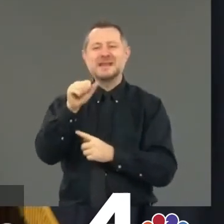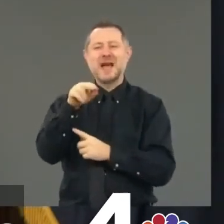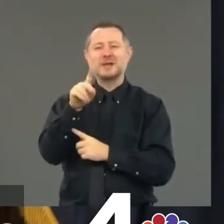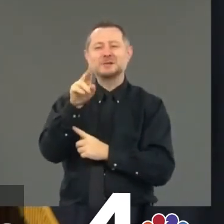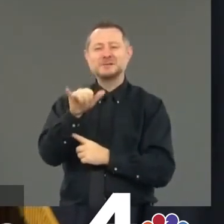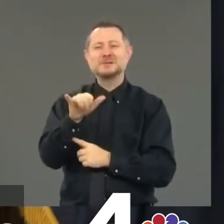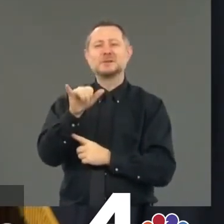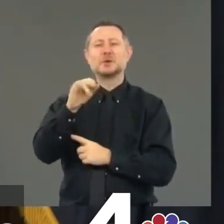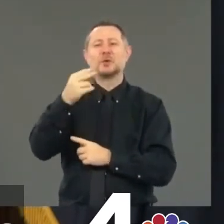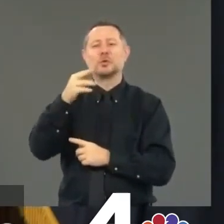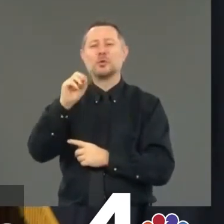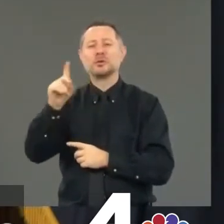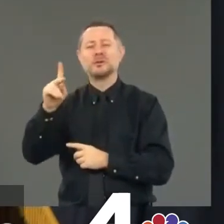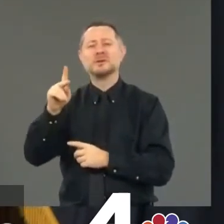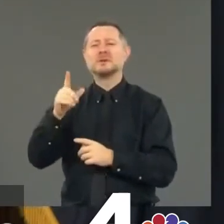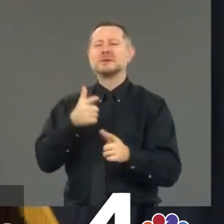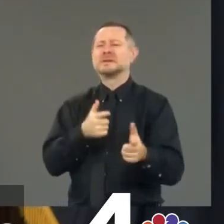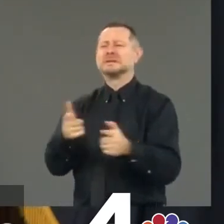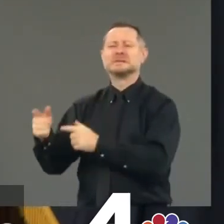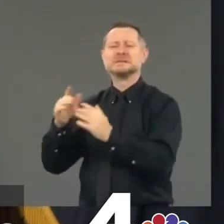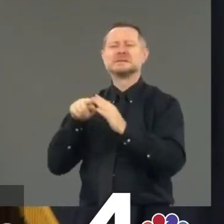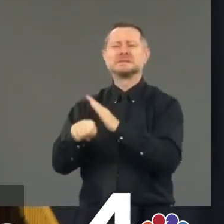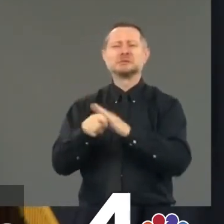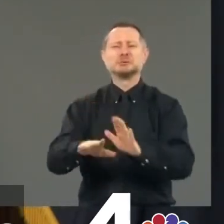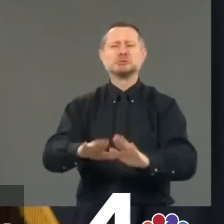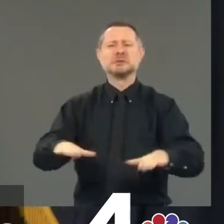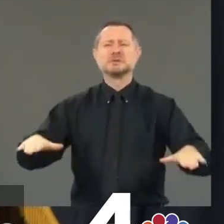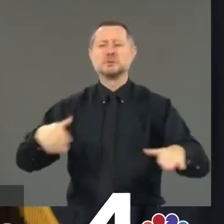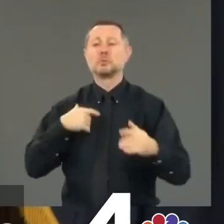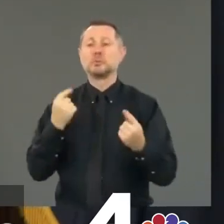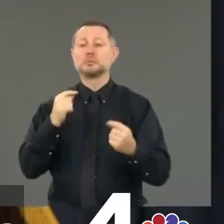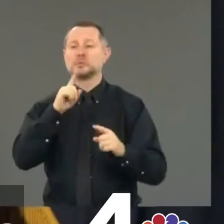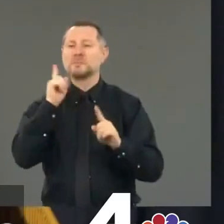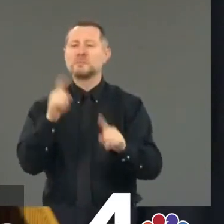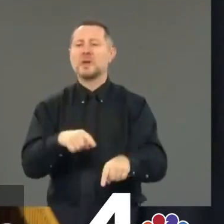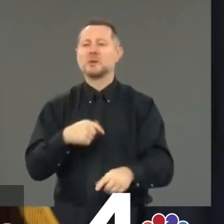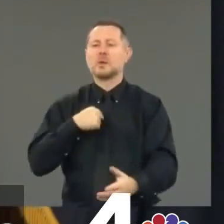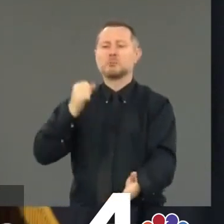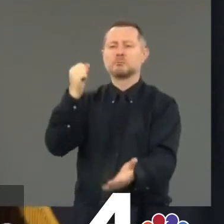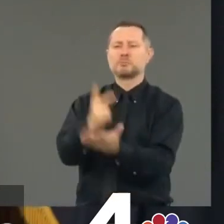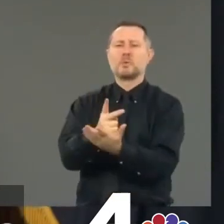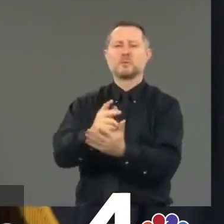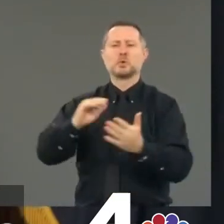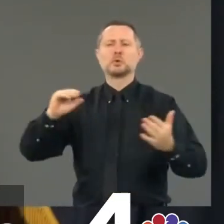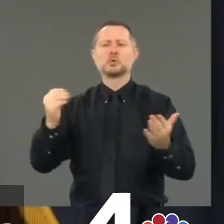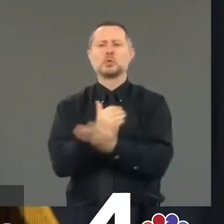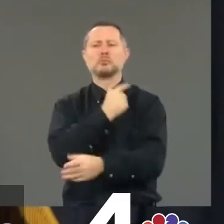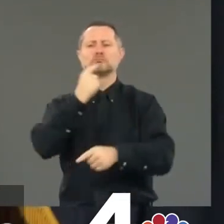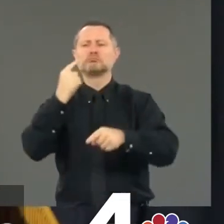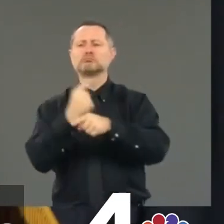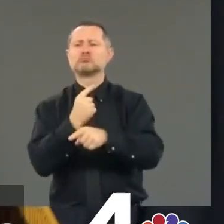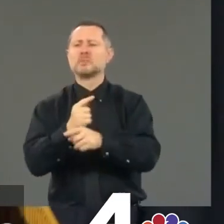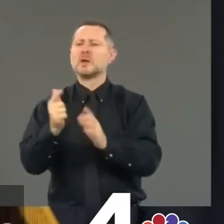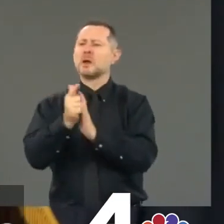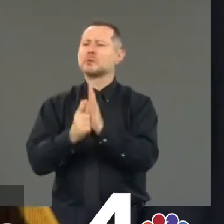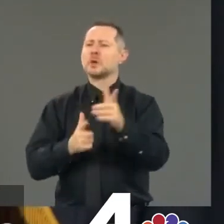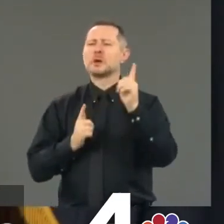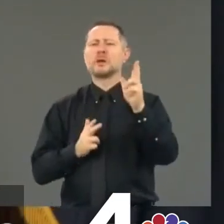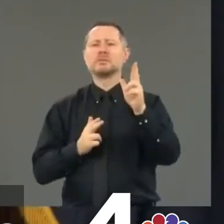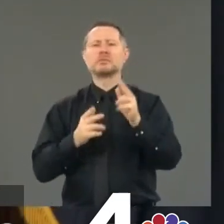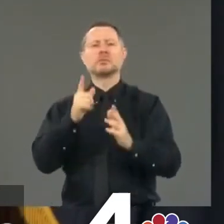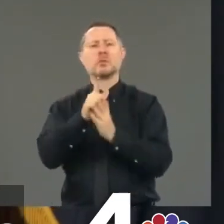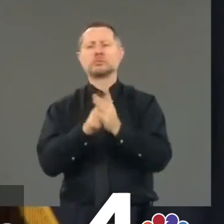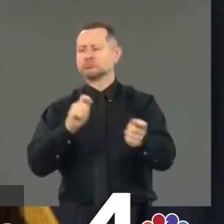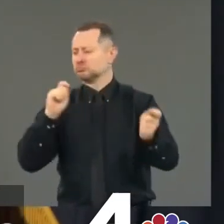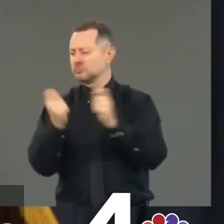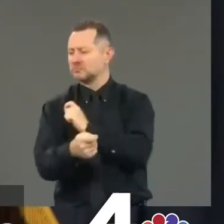weapon killing children, we passed common sense gun reform in this state after